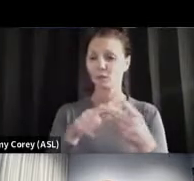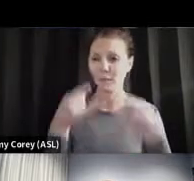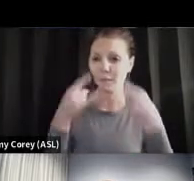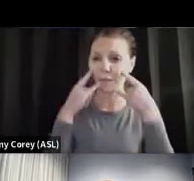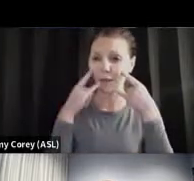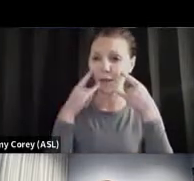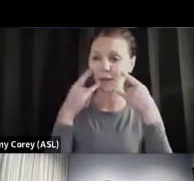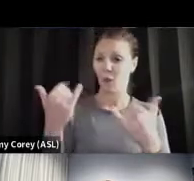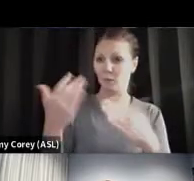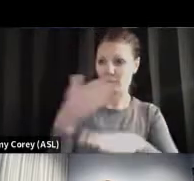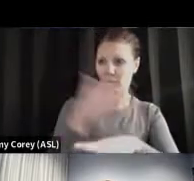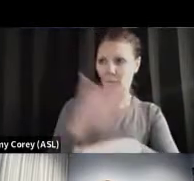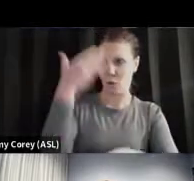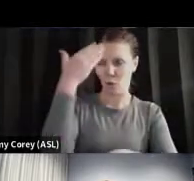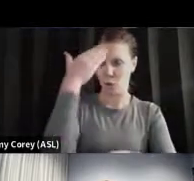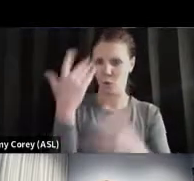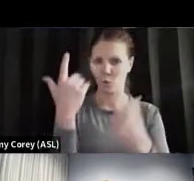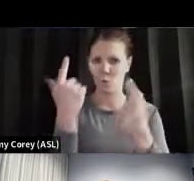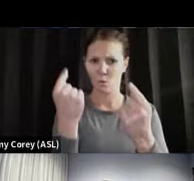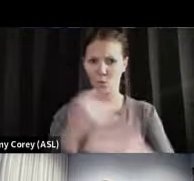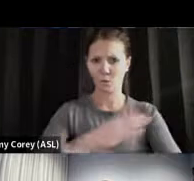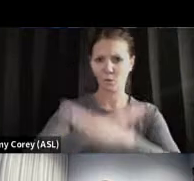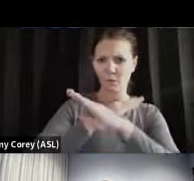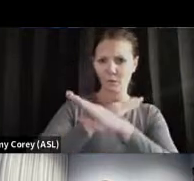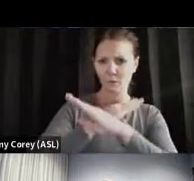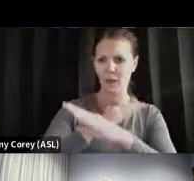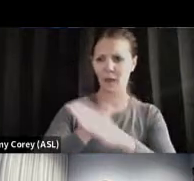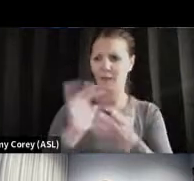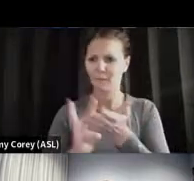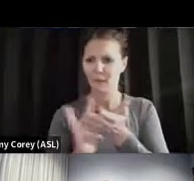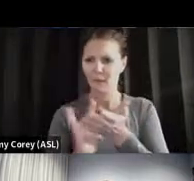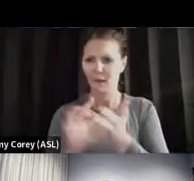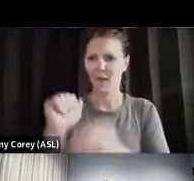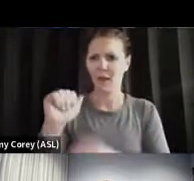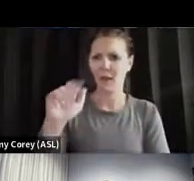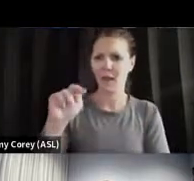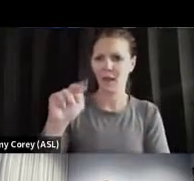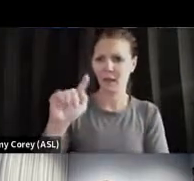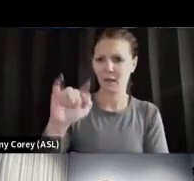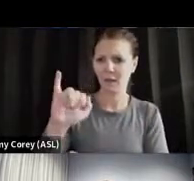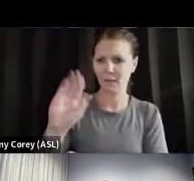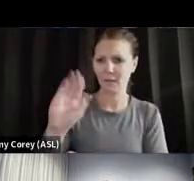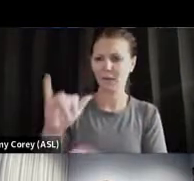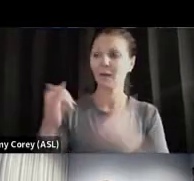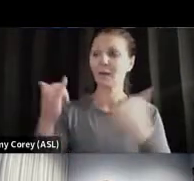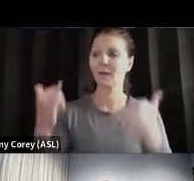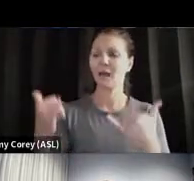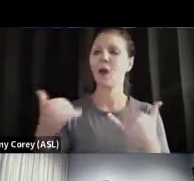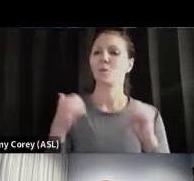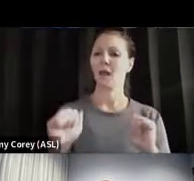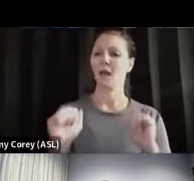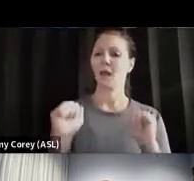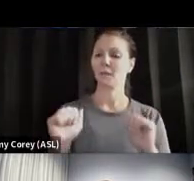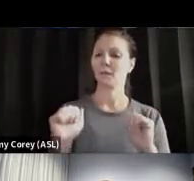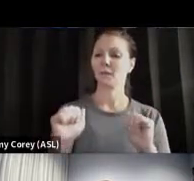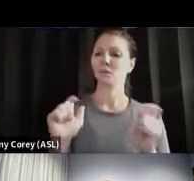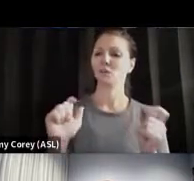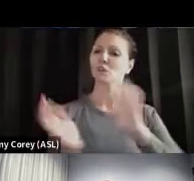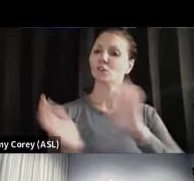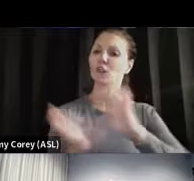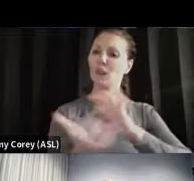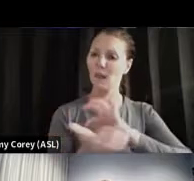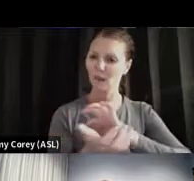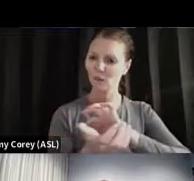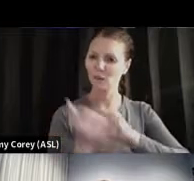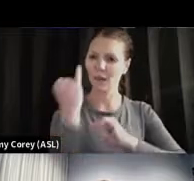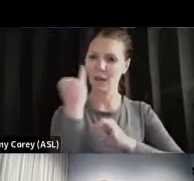we know how to do now with prevention strategies like antibodies. What we have been able to do is now change the dynamic of not maybe all the